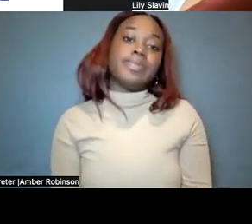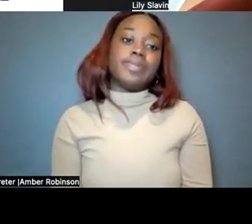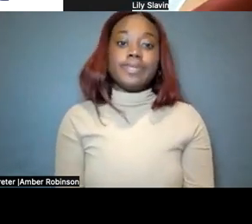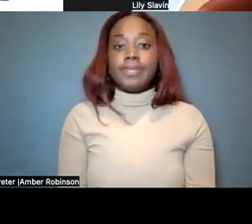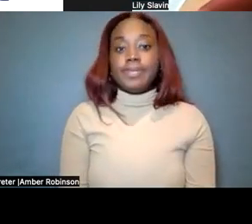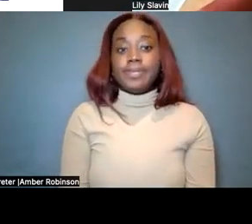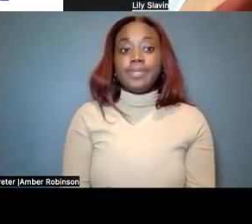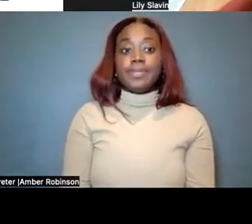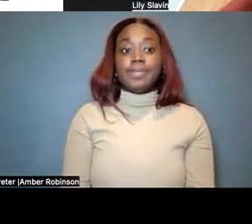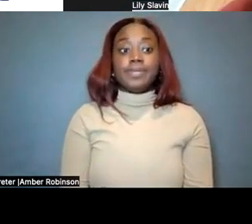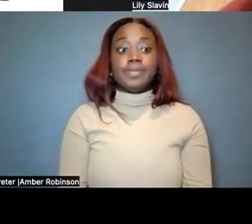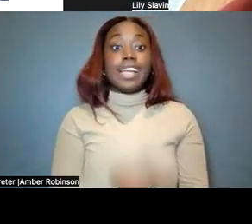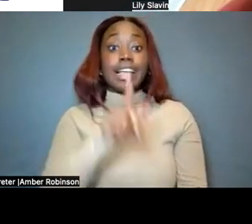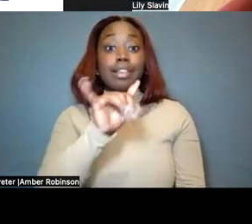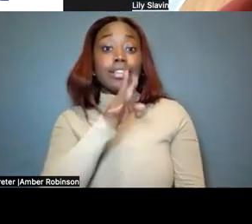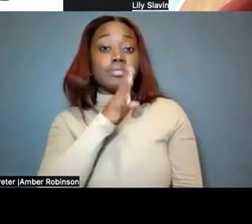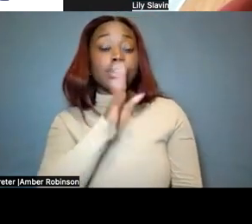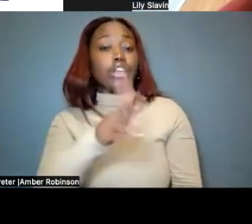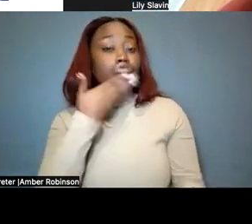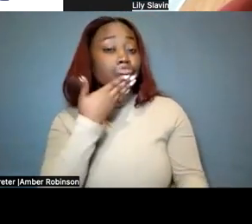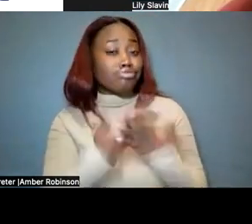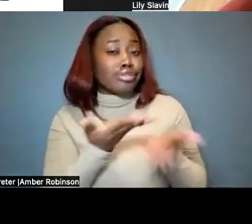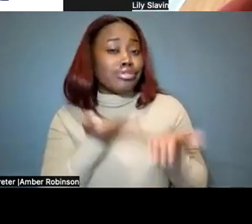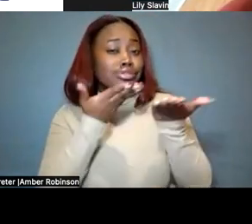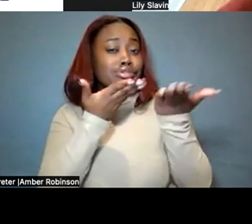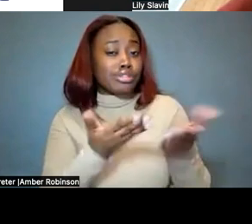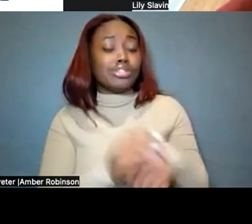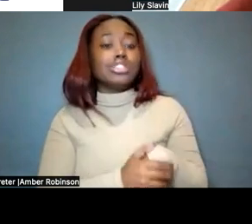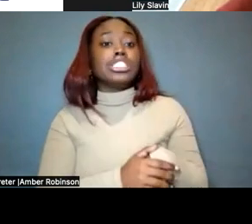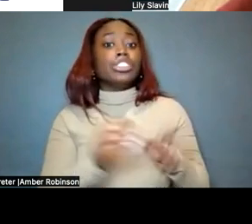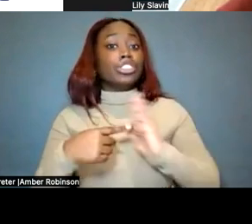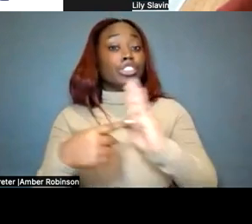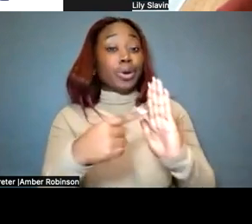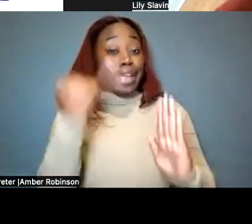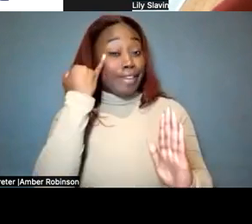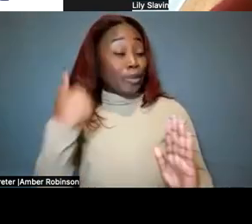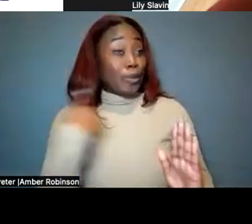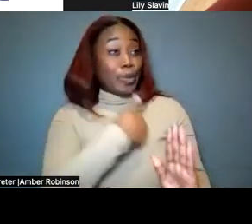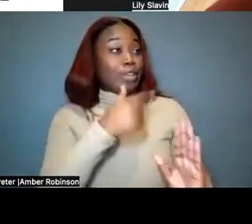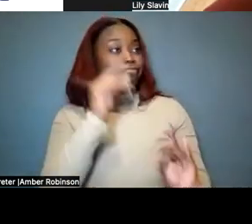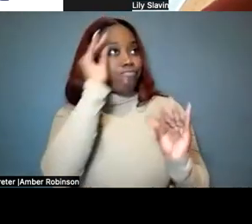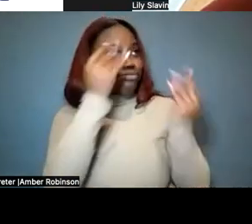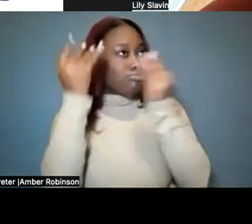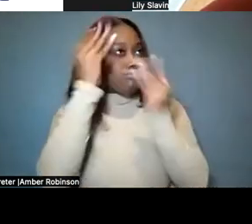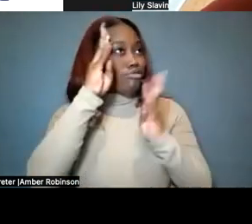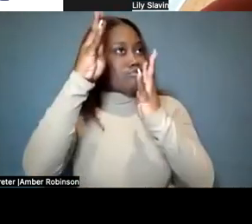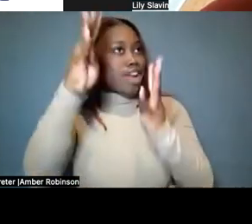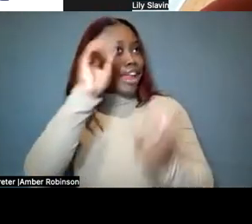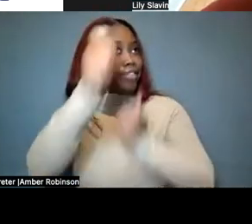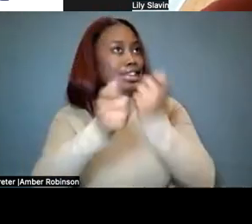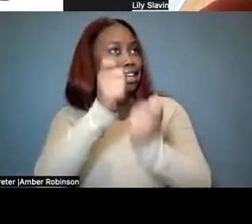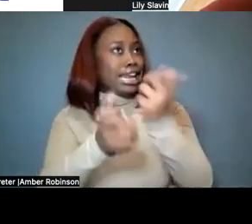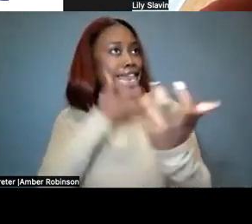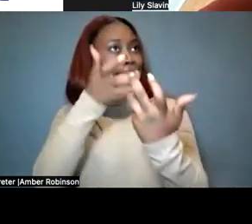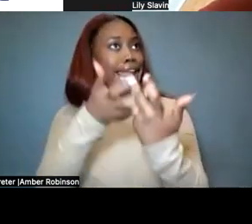Those are such good suggestions and show that if we're thinking creatively and just adaptively about the, the